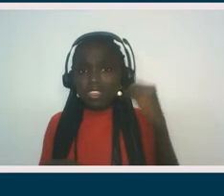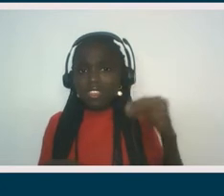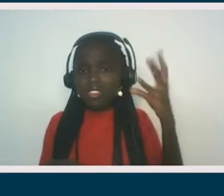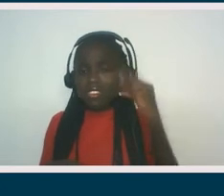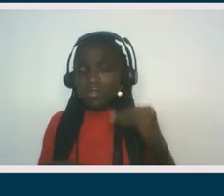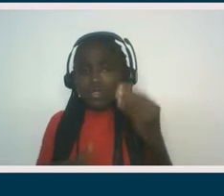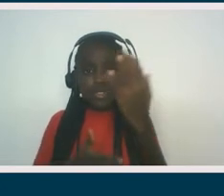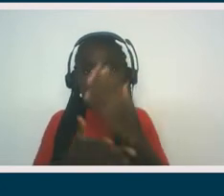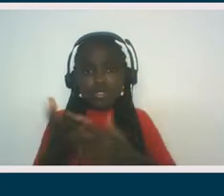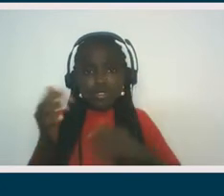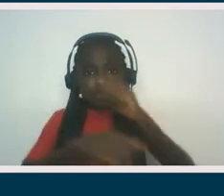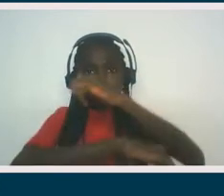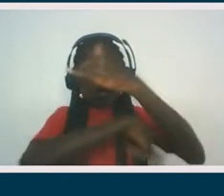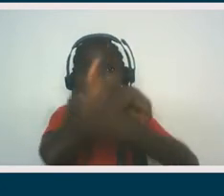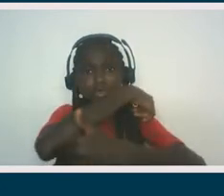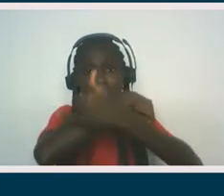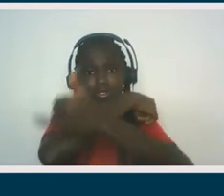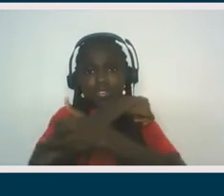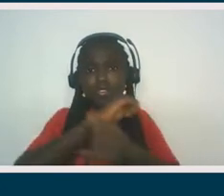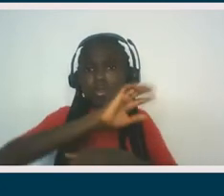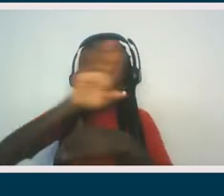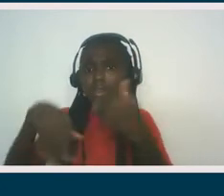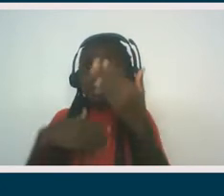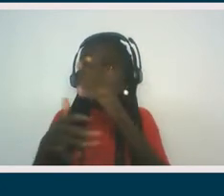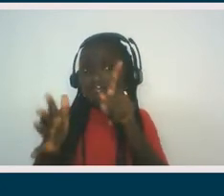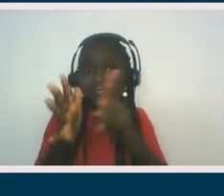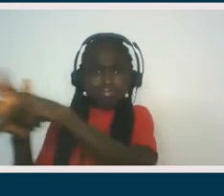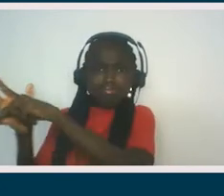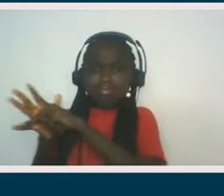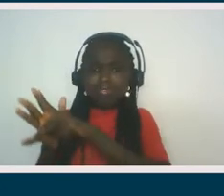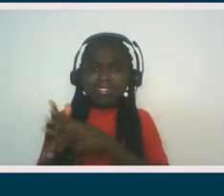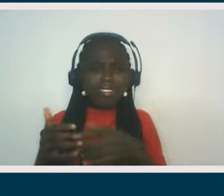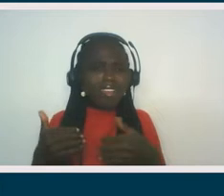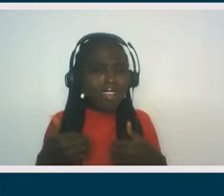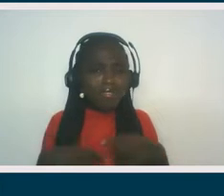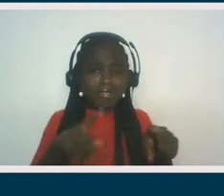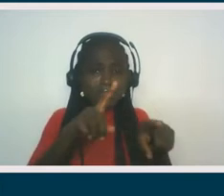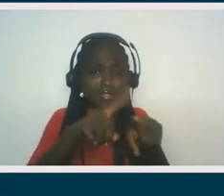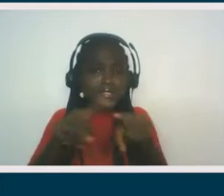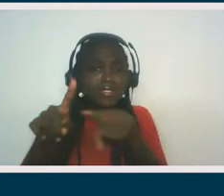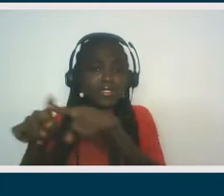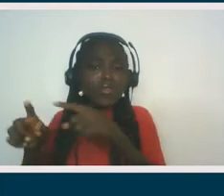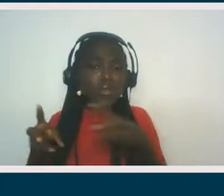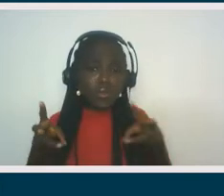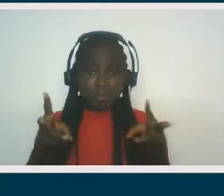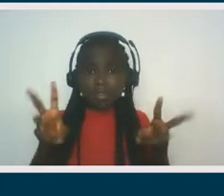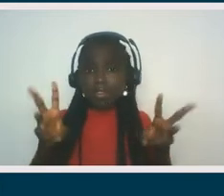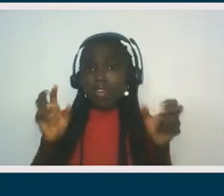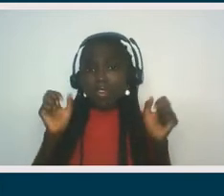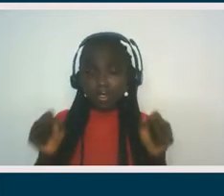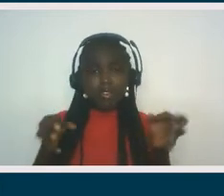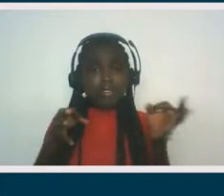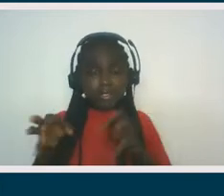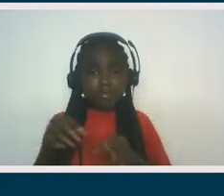So there are many different types of ways to define the concept, but I think those are some of the